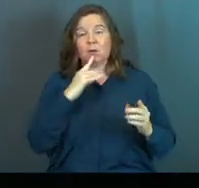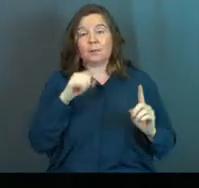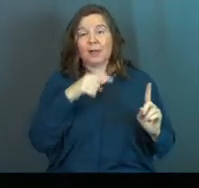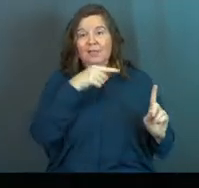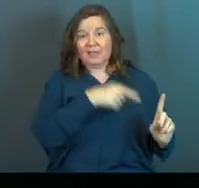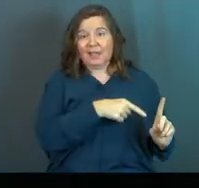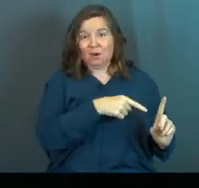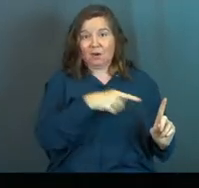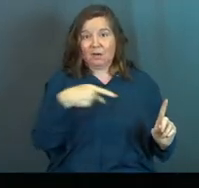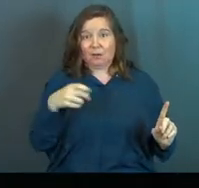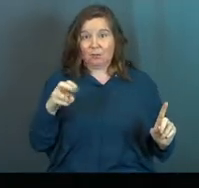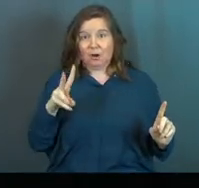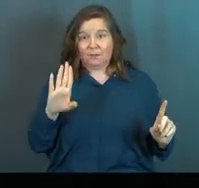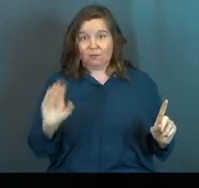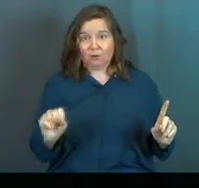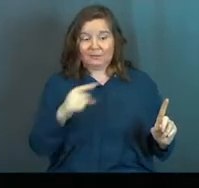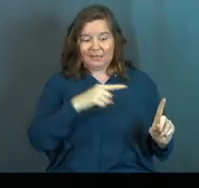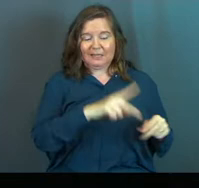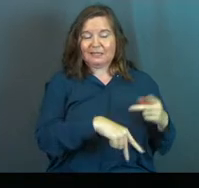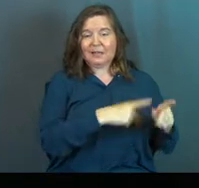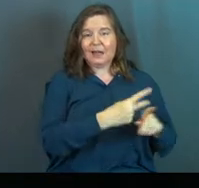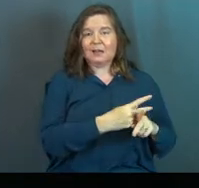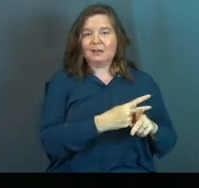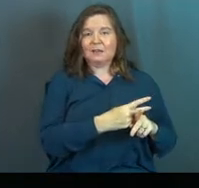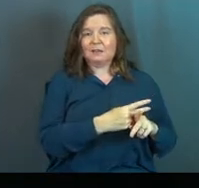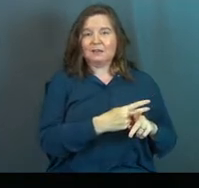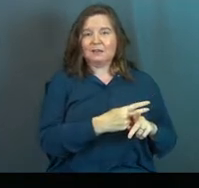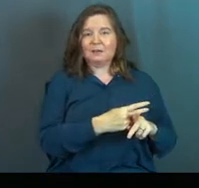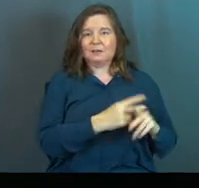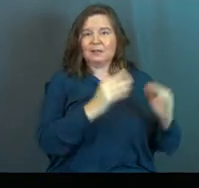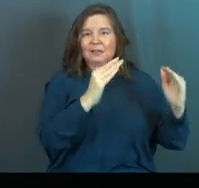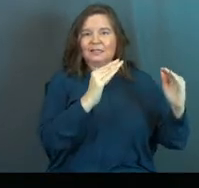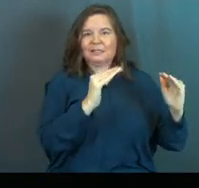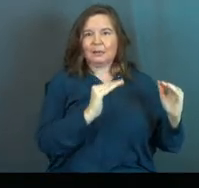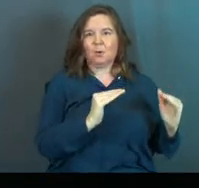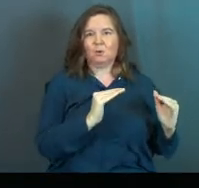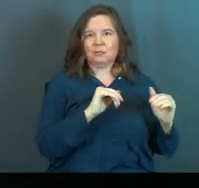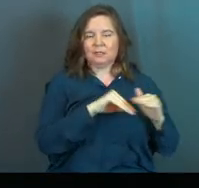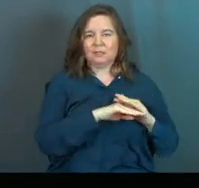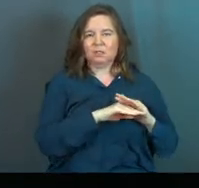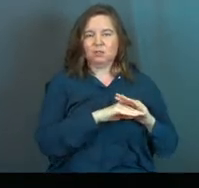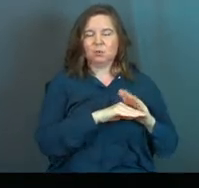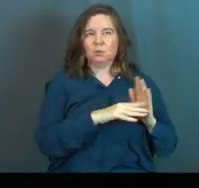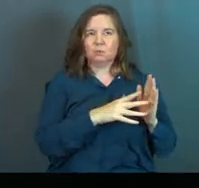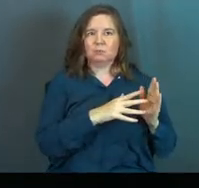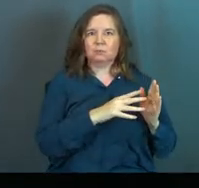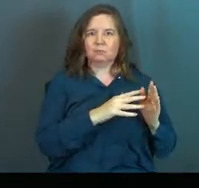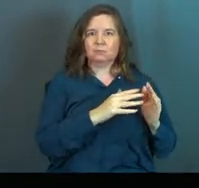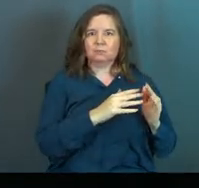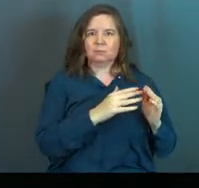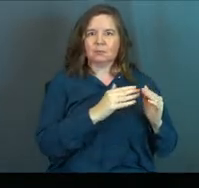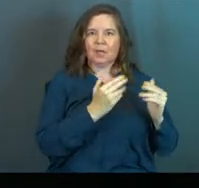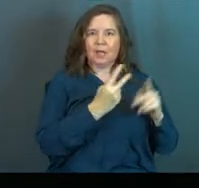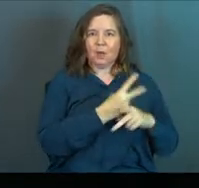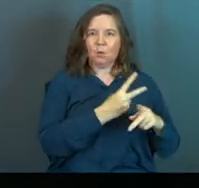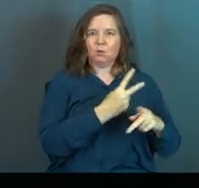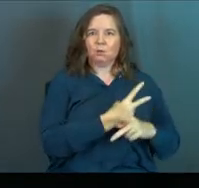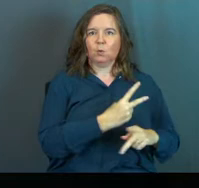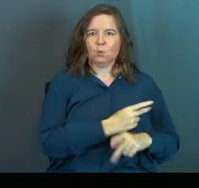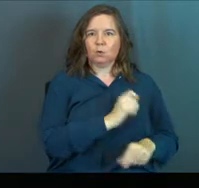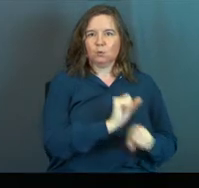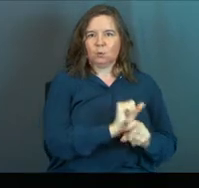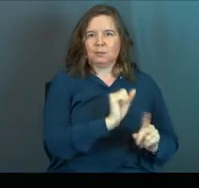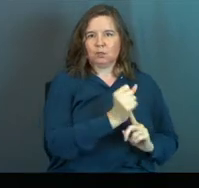it's talking about there in Proverbs is this kind of demotion into a worse and worse work